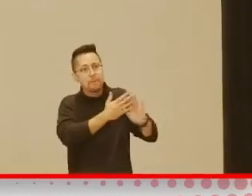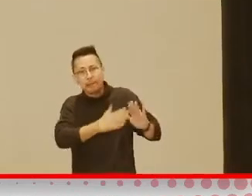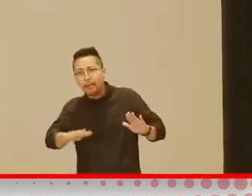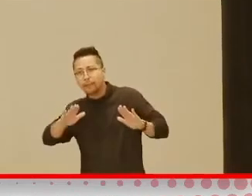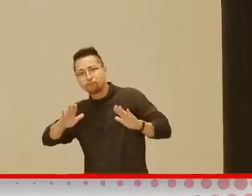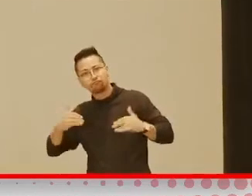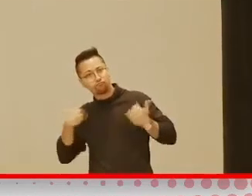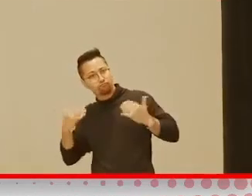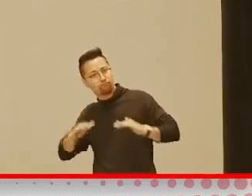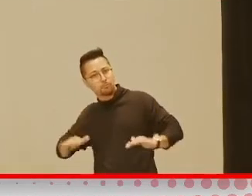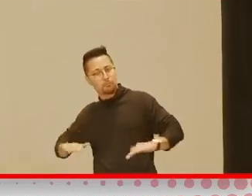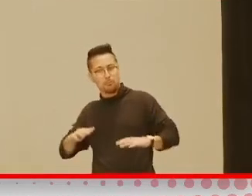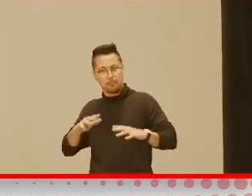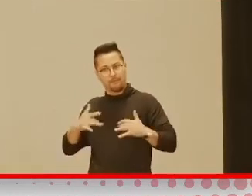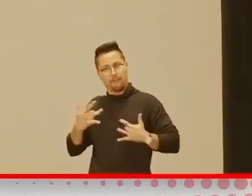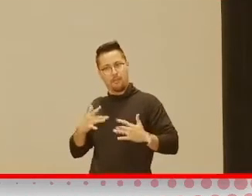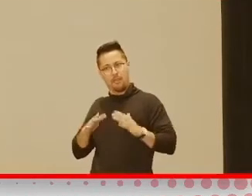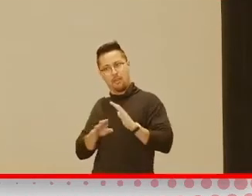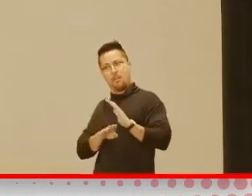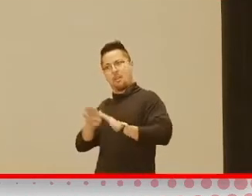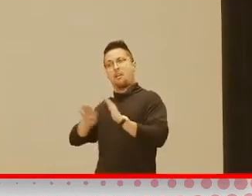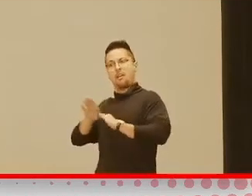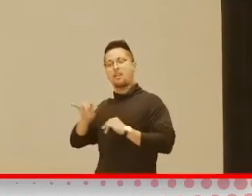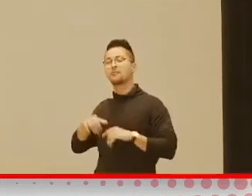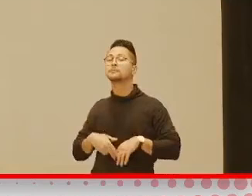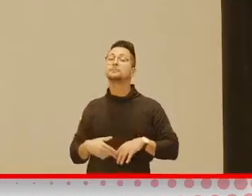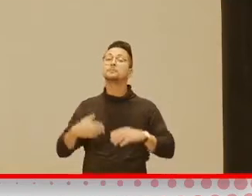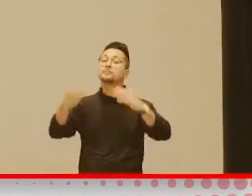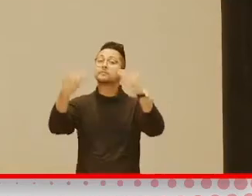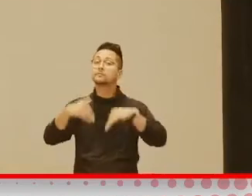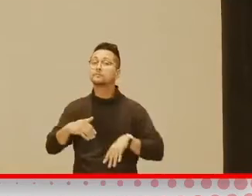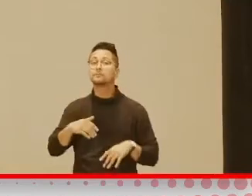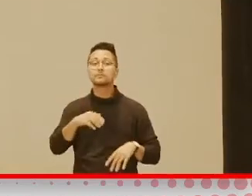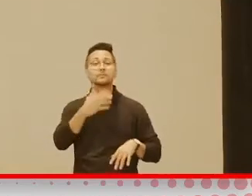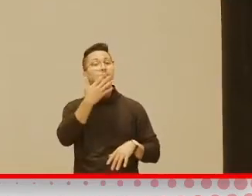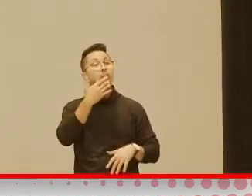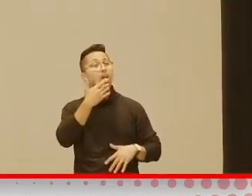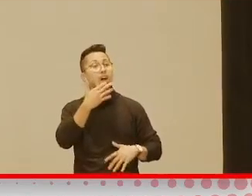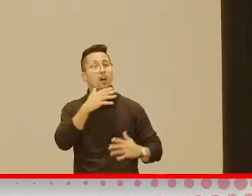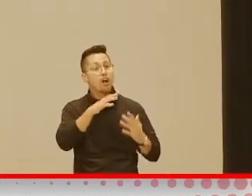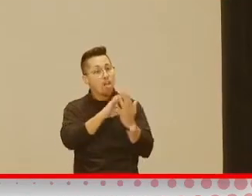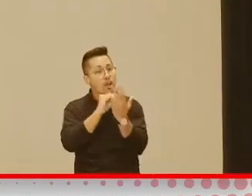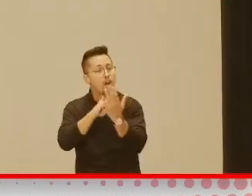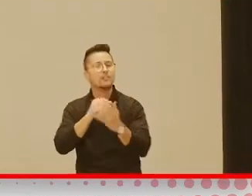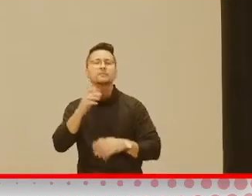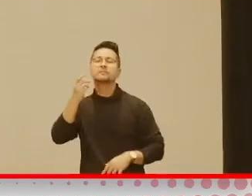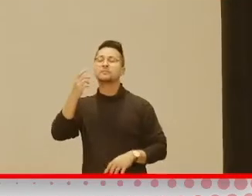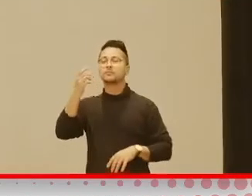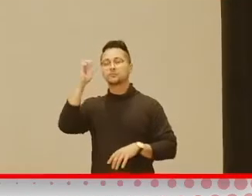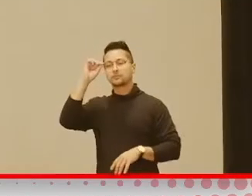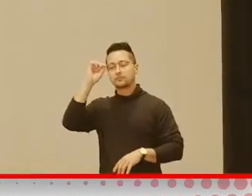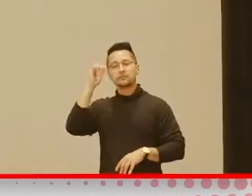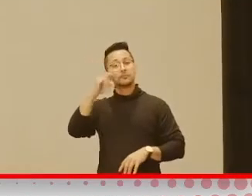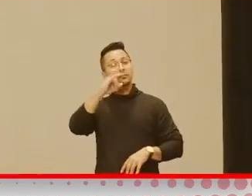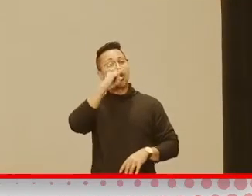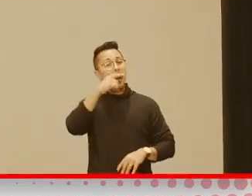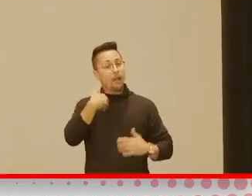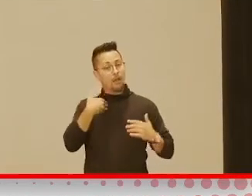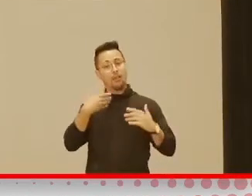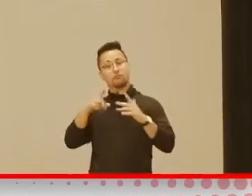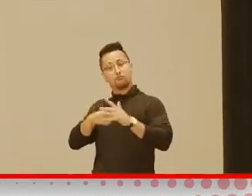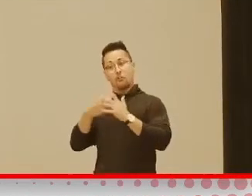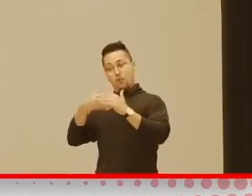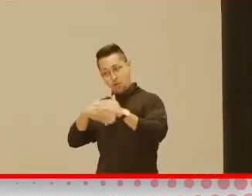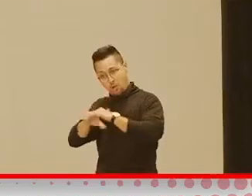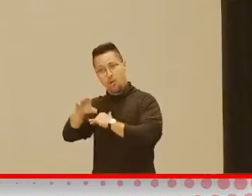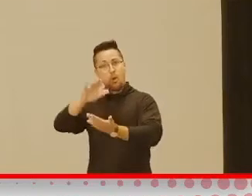Learning colors. You know, we don't, again, you know, kids, as they get in school, you know, they're expected to do so much more.